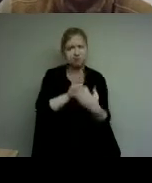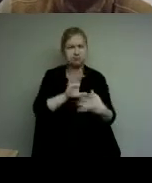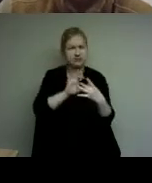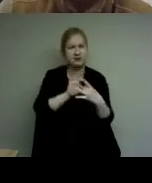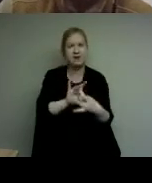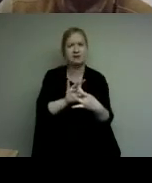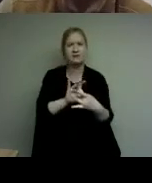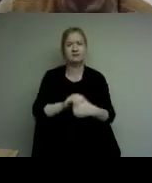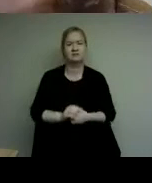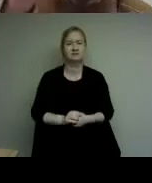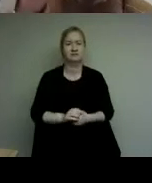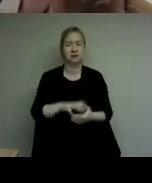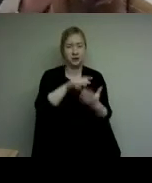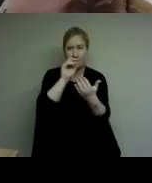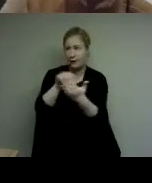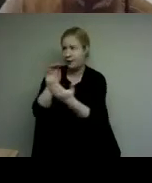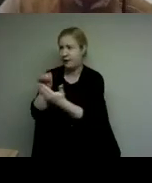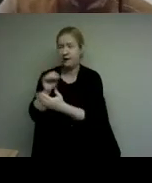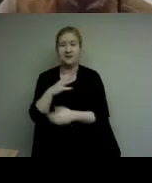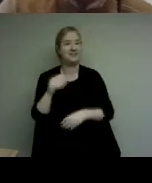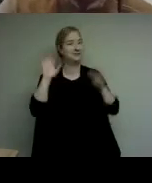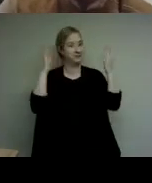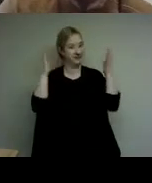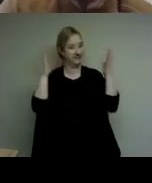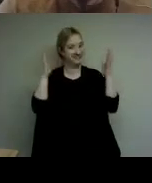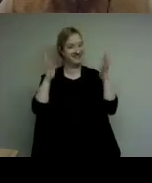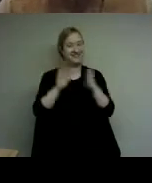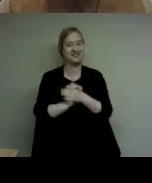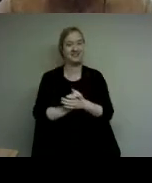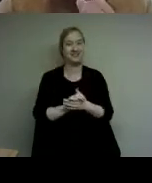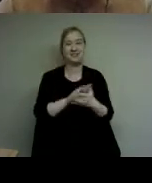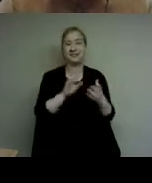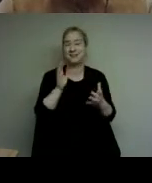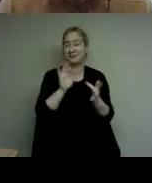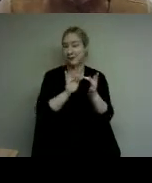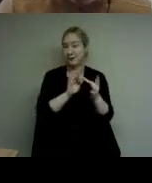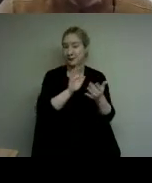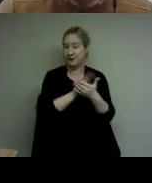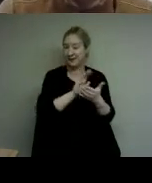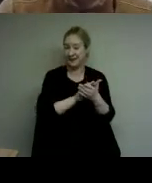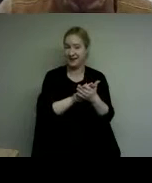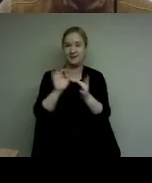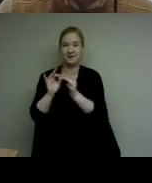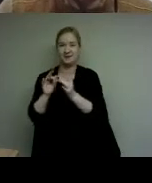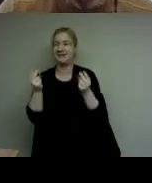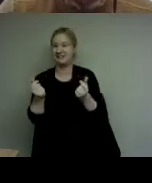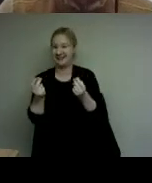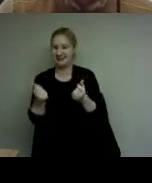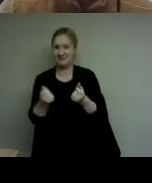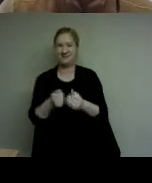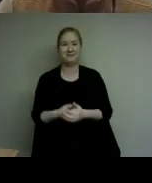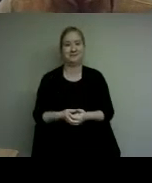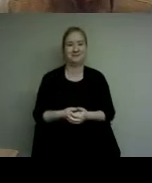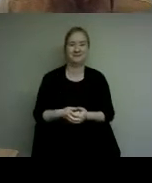in learning from others in jazz hands virtual claps and virtual snaps i can't snap though but i